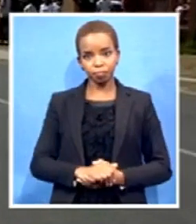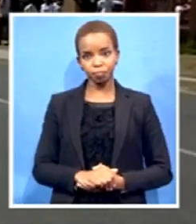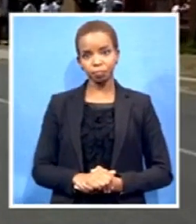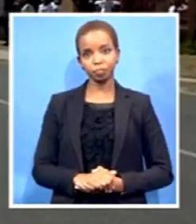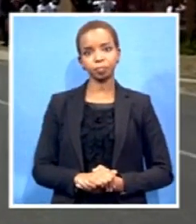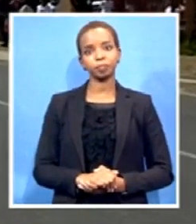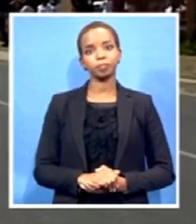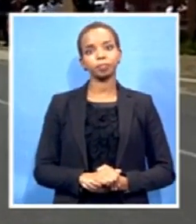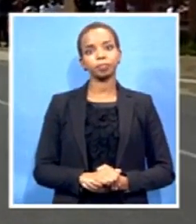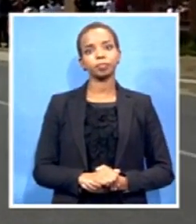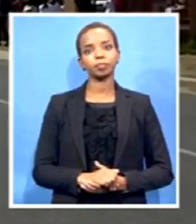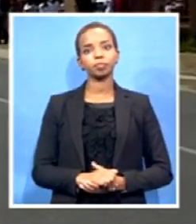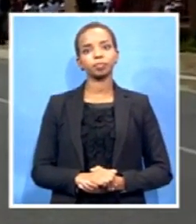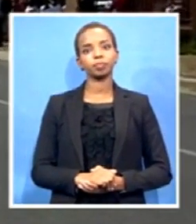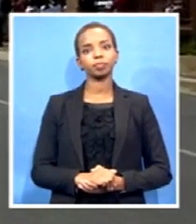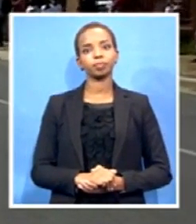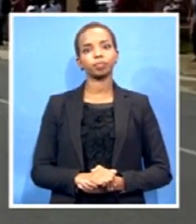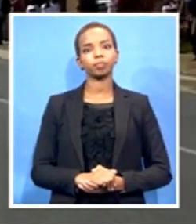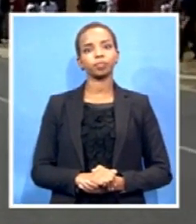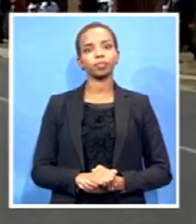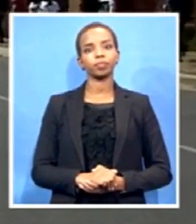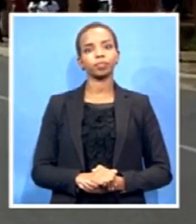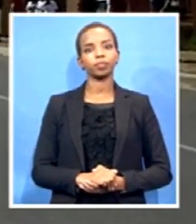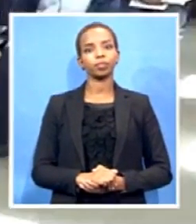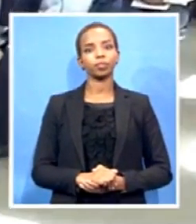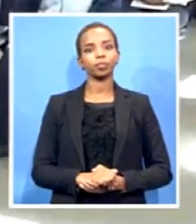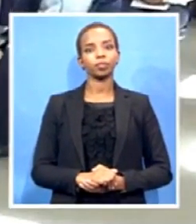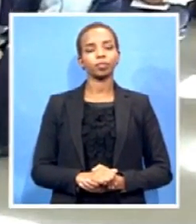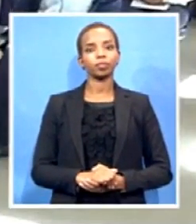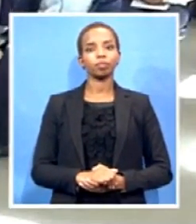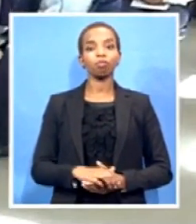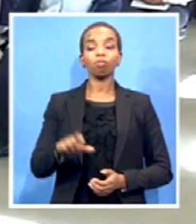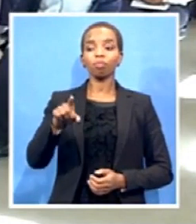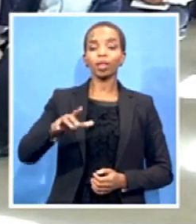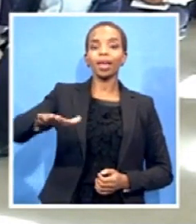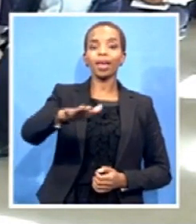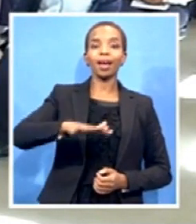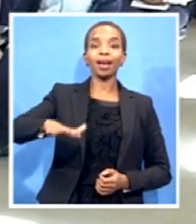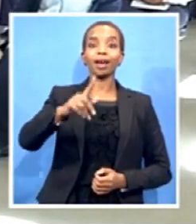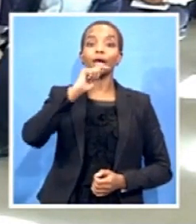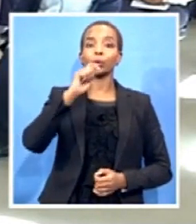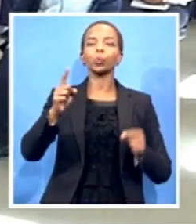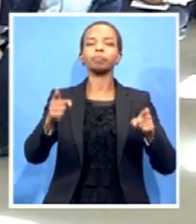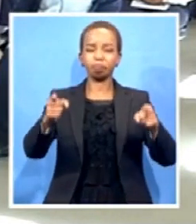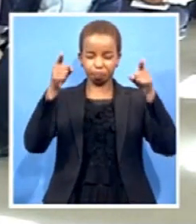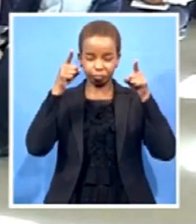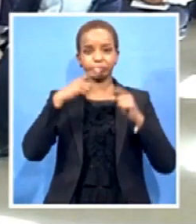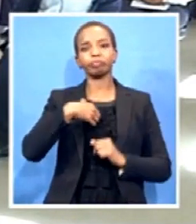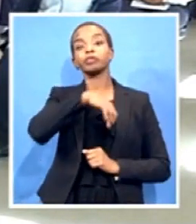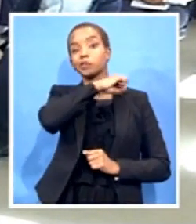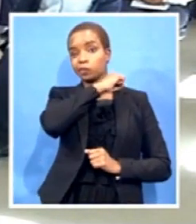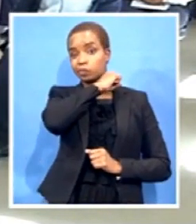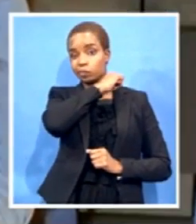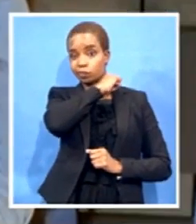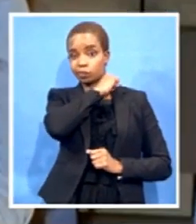Bethel Storp, an area notorious for gangsterism. But the community has a much bigger fight on its hands,